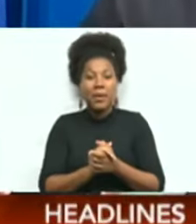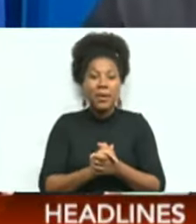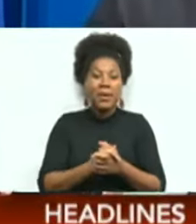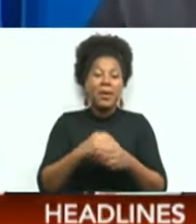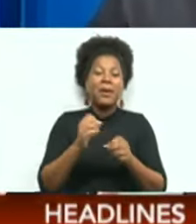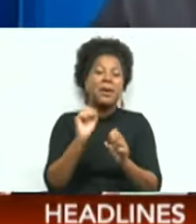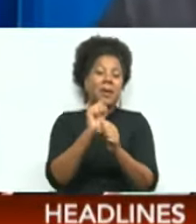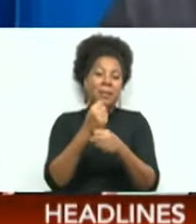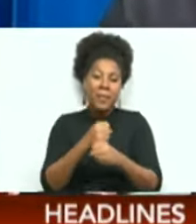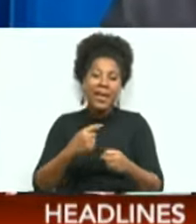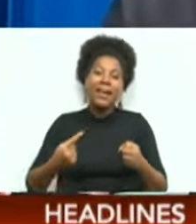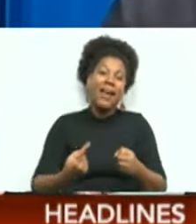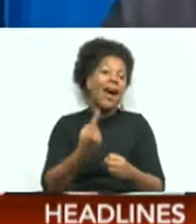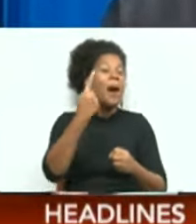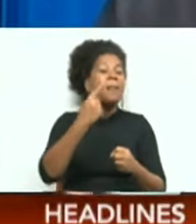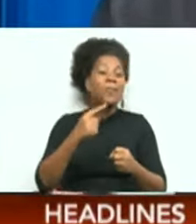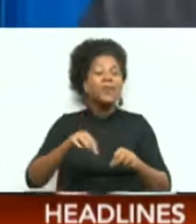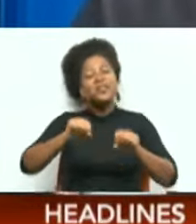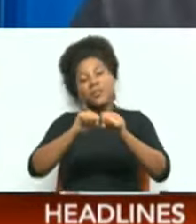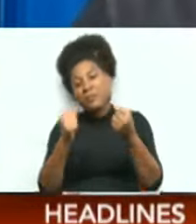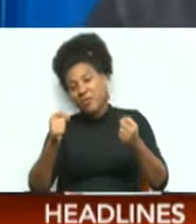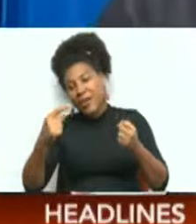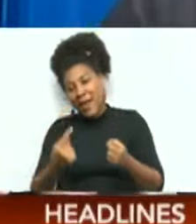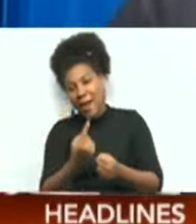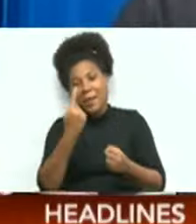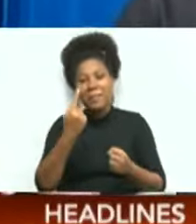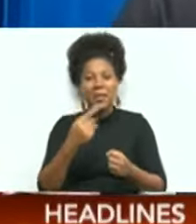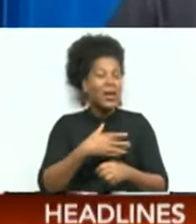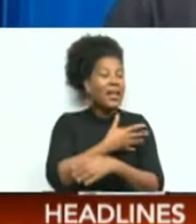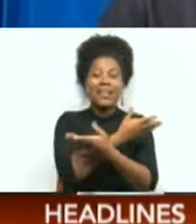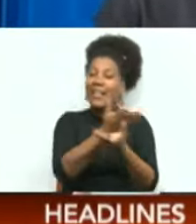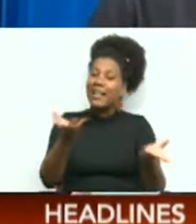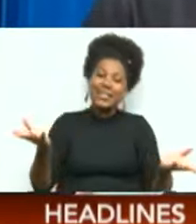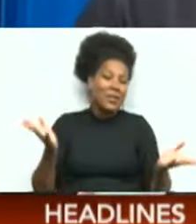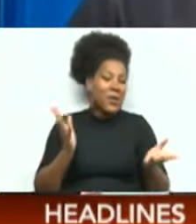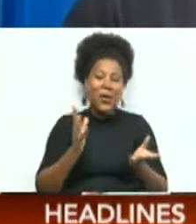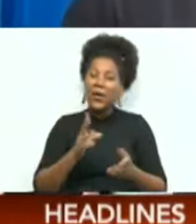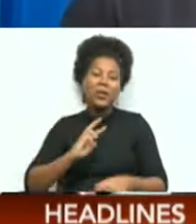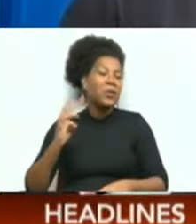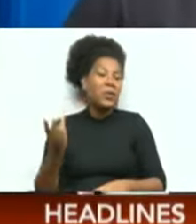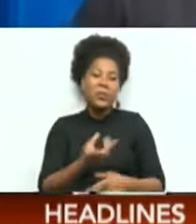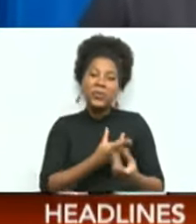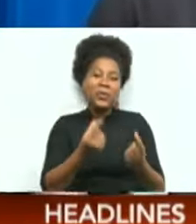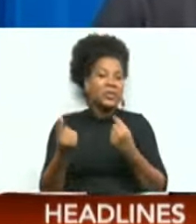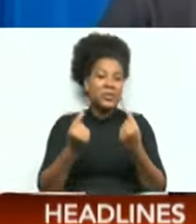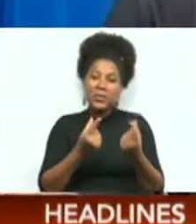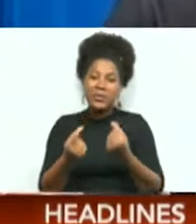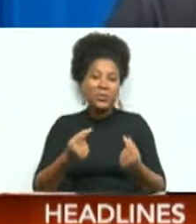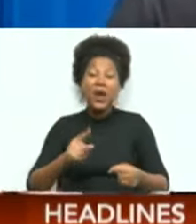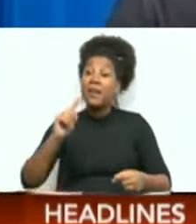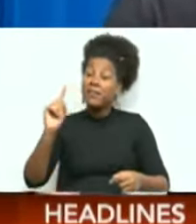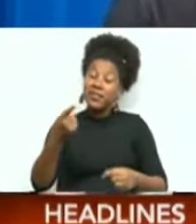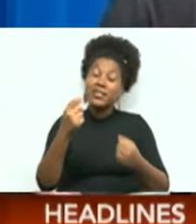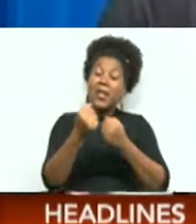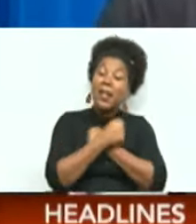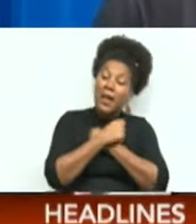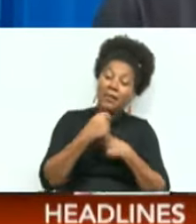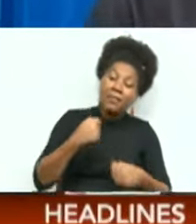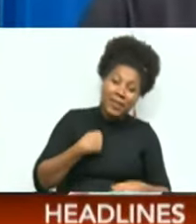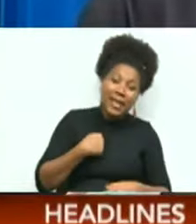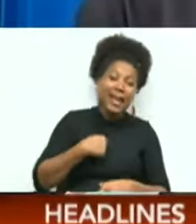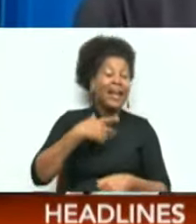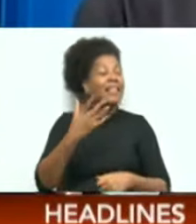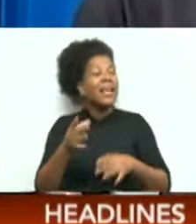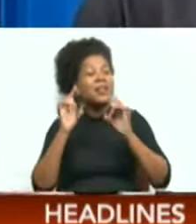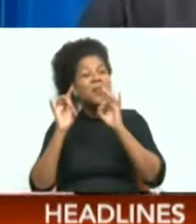Makeup to breakup, that's all we do. First you love me, then you